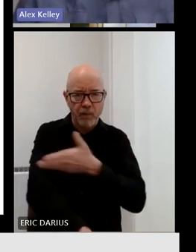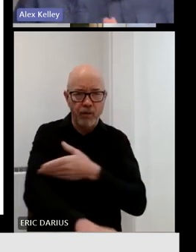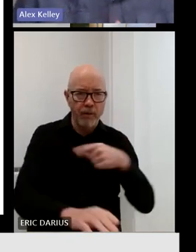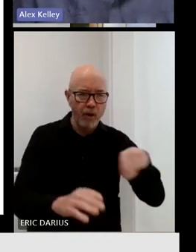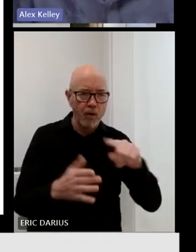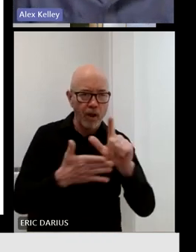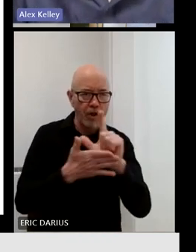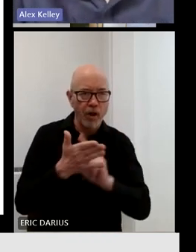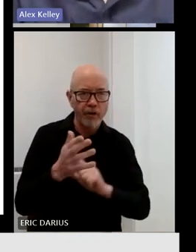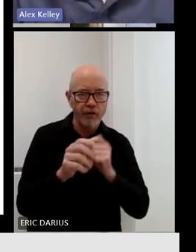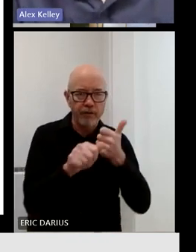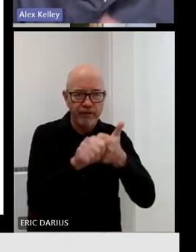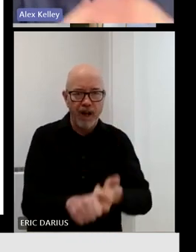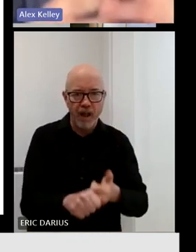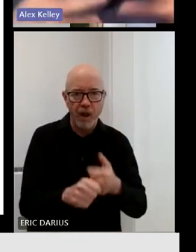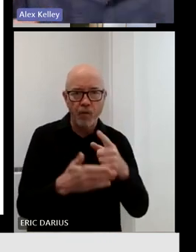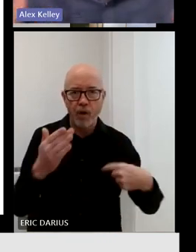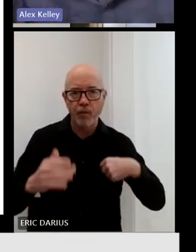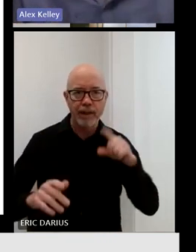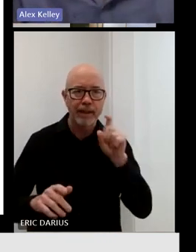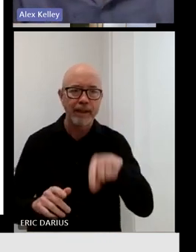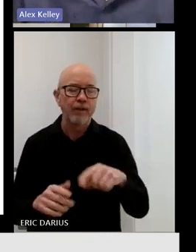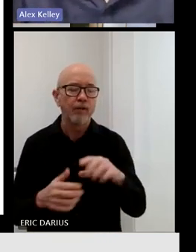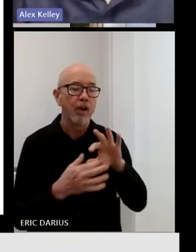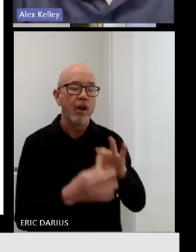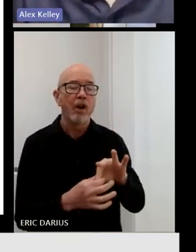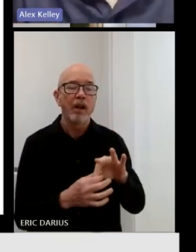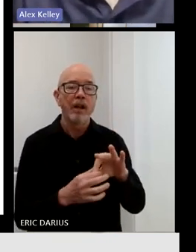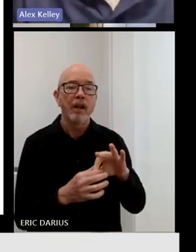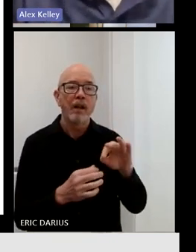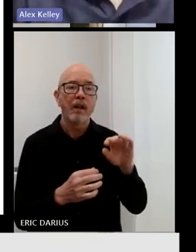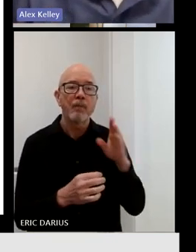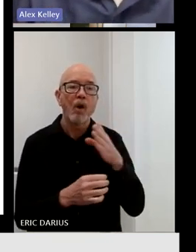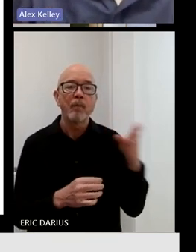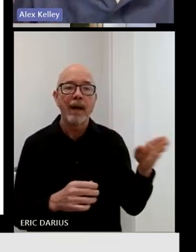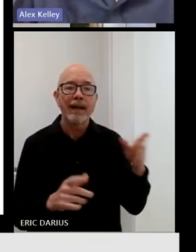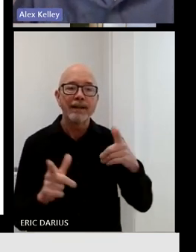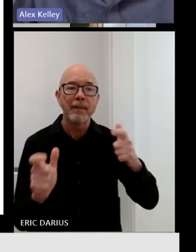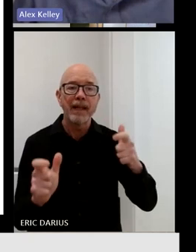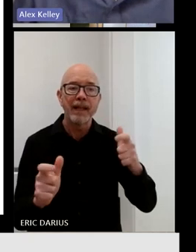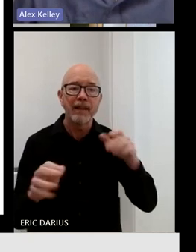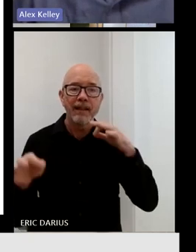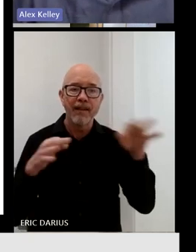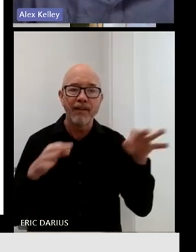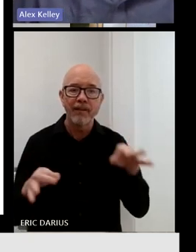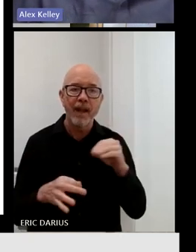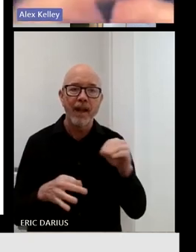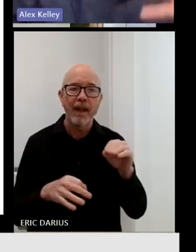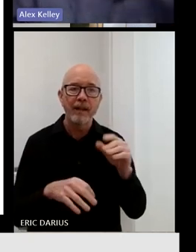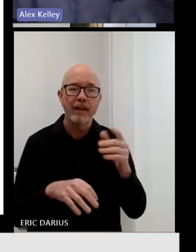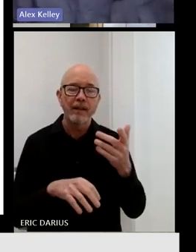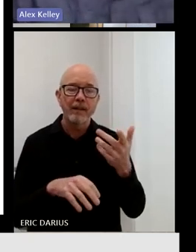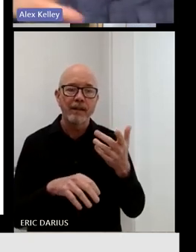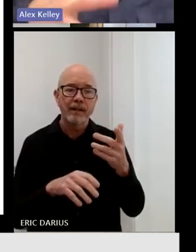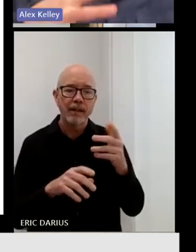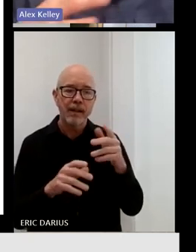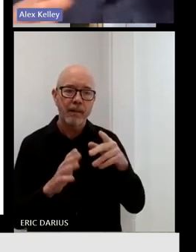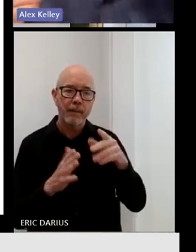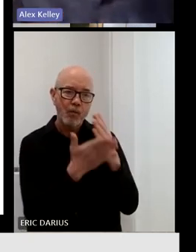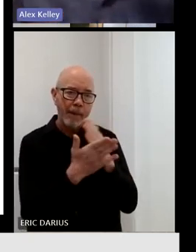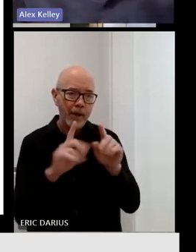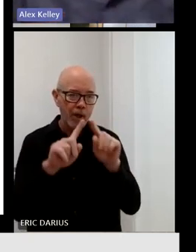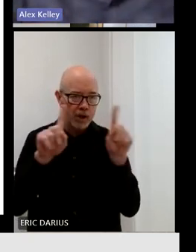Number one, know, broadband speed definitions and minimum deployment parameters are starting to lag behind other states and they're